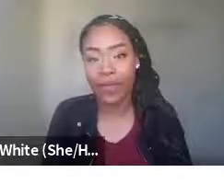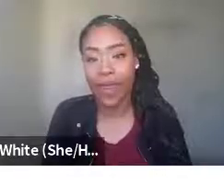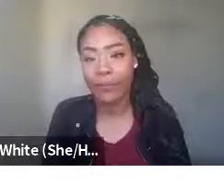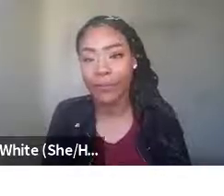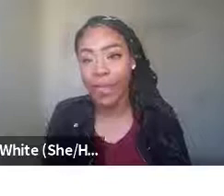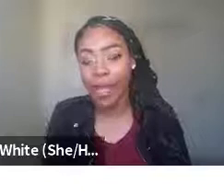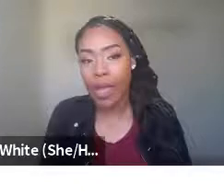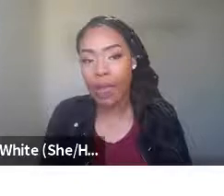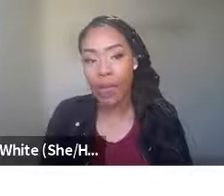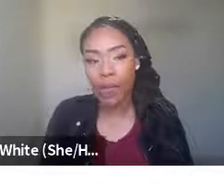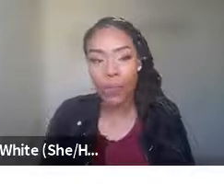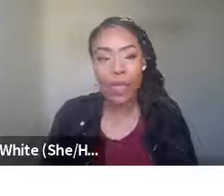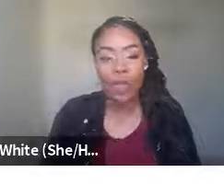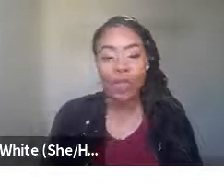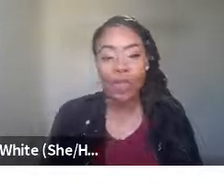course. Right.